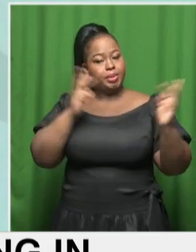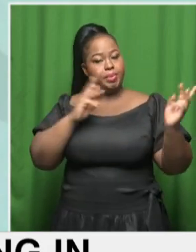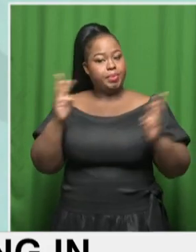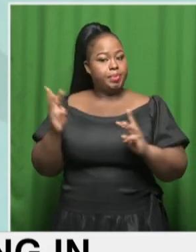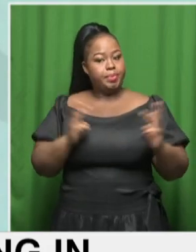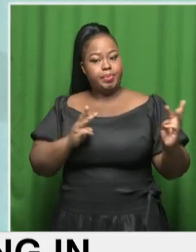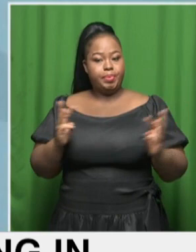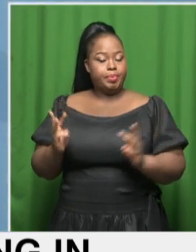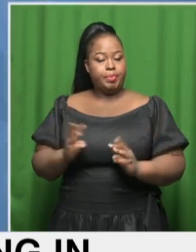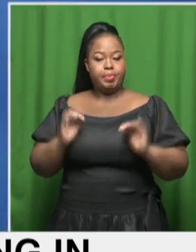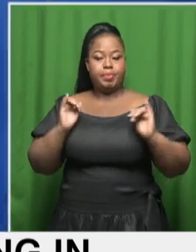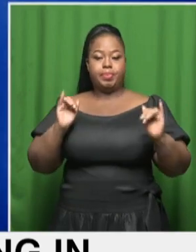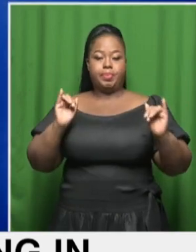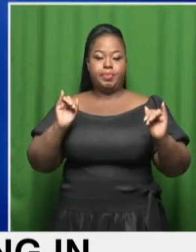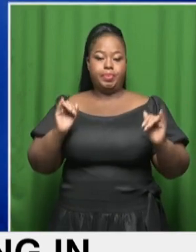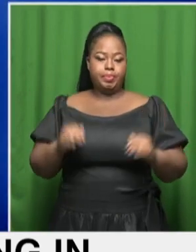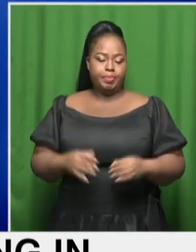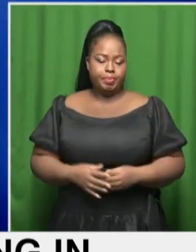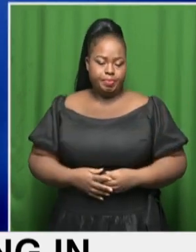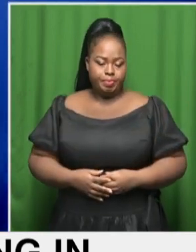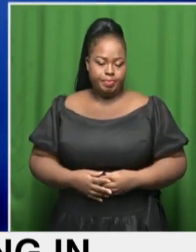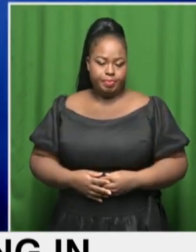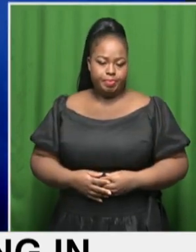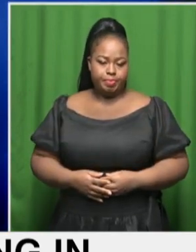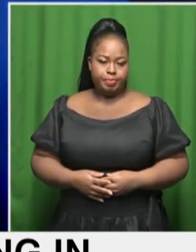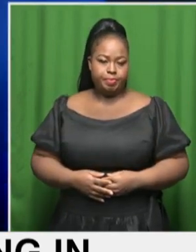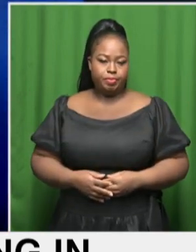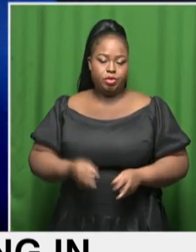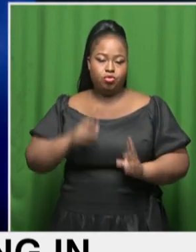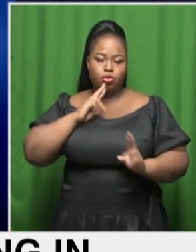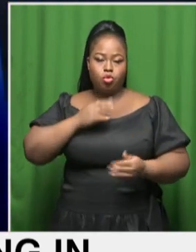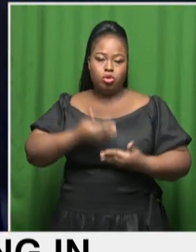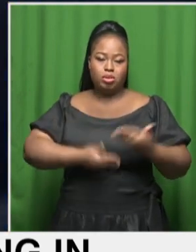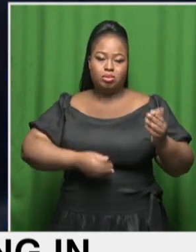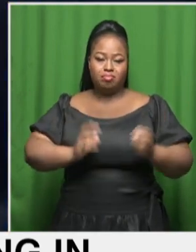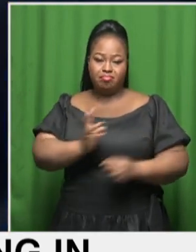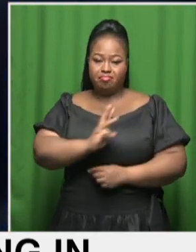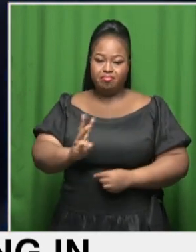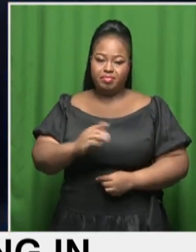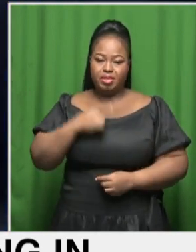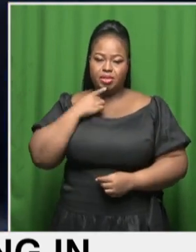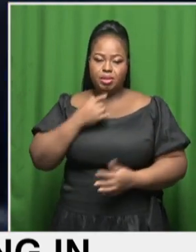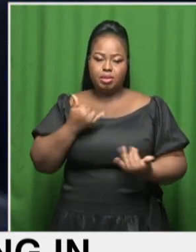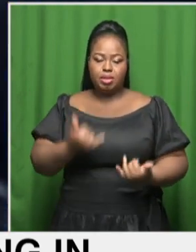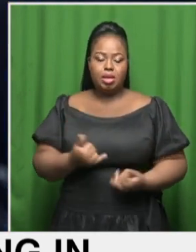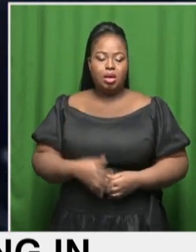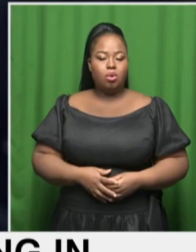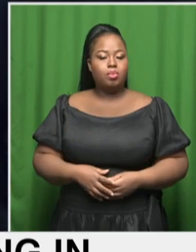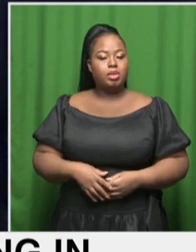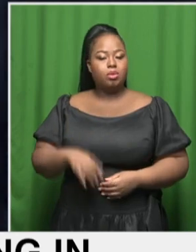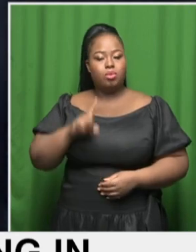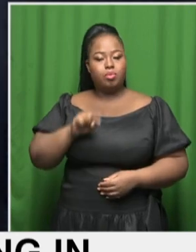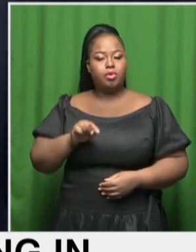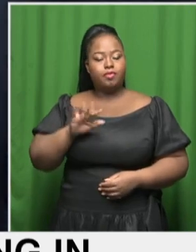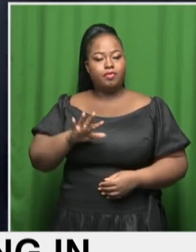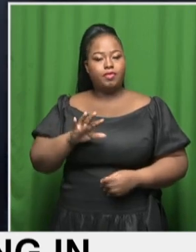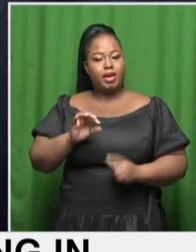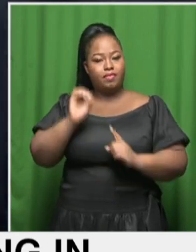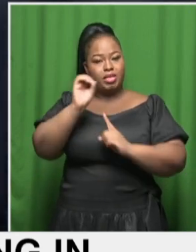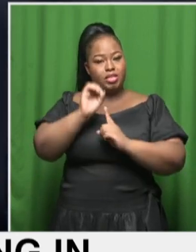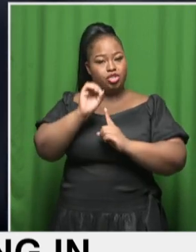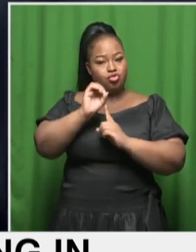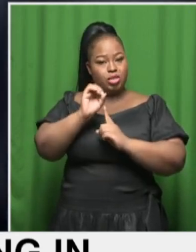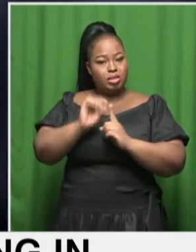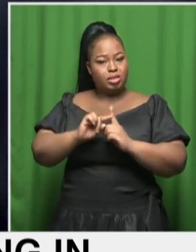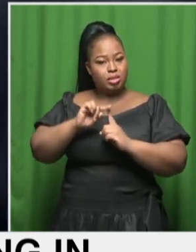is ticking. The report warns that with current nationally determined contributions that the 1.5 degrees Celsius